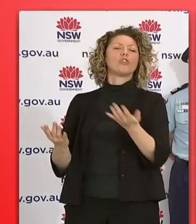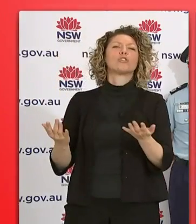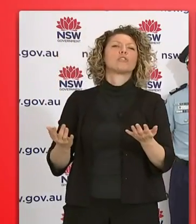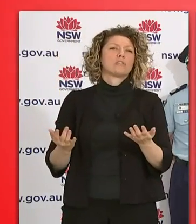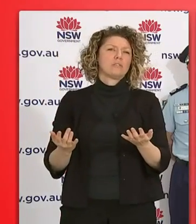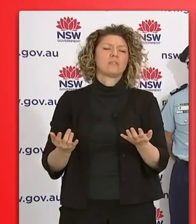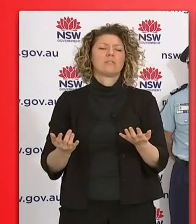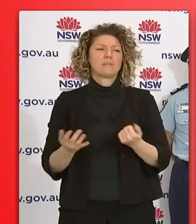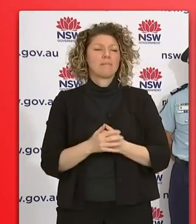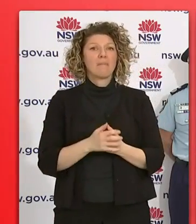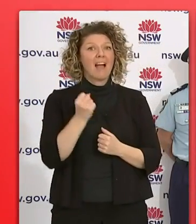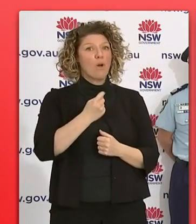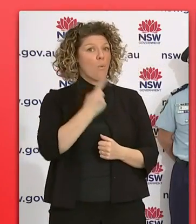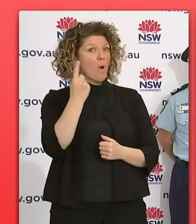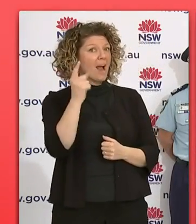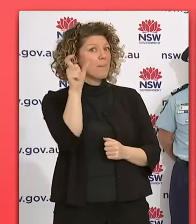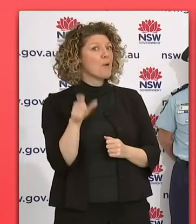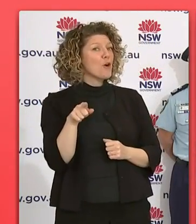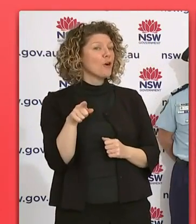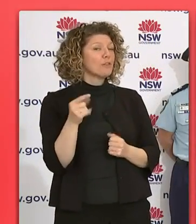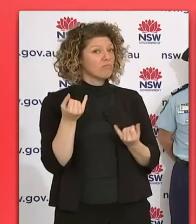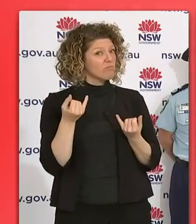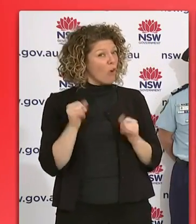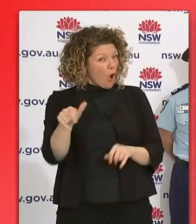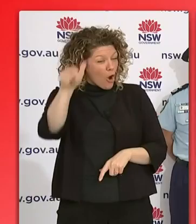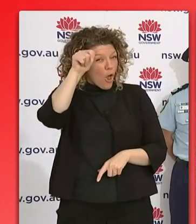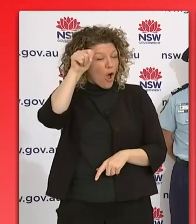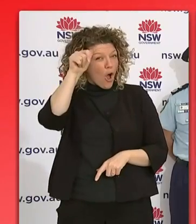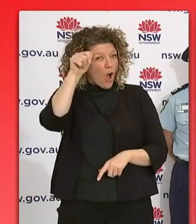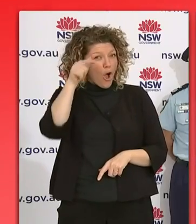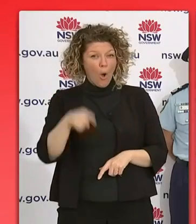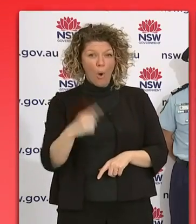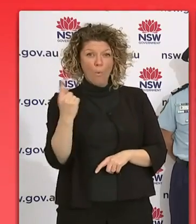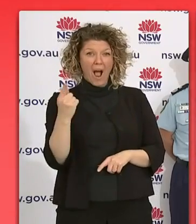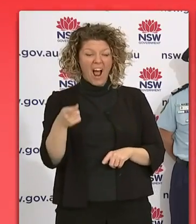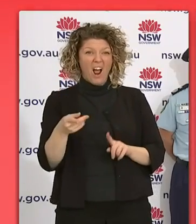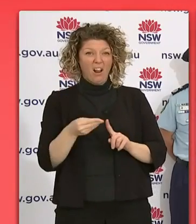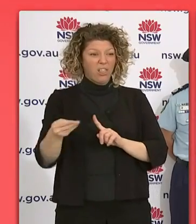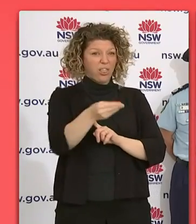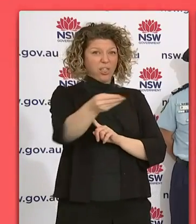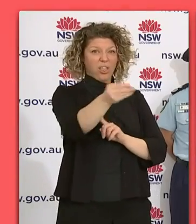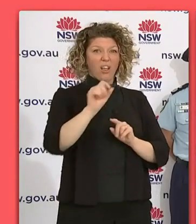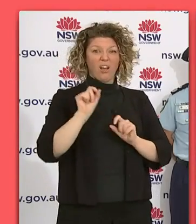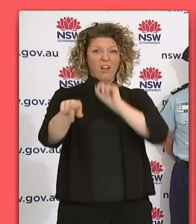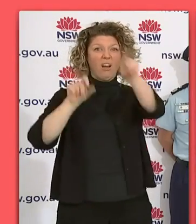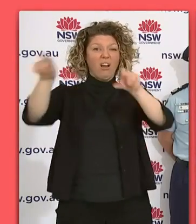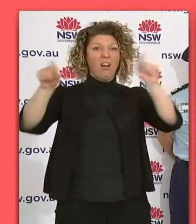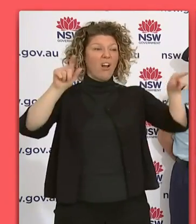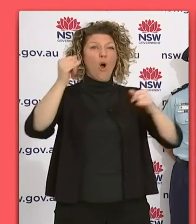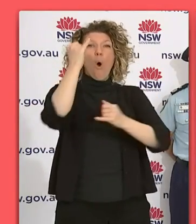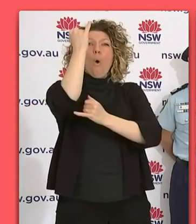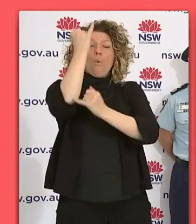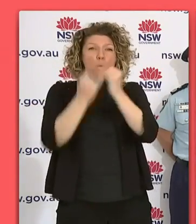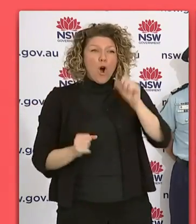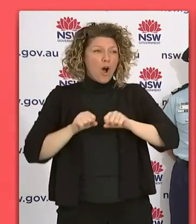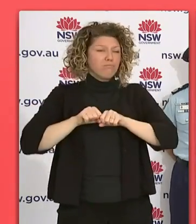there was one, one person who knowingly did the wrong thing and has caused havoc in about seven or eight local government areas in Western New South